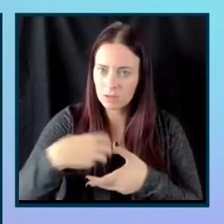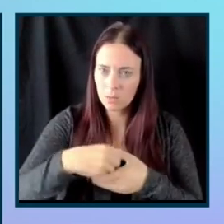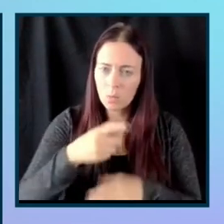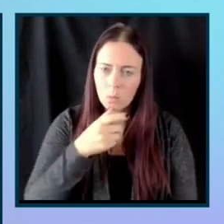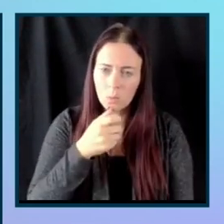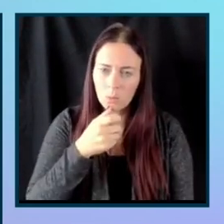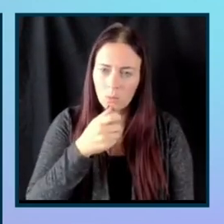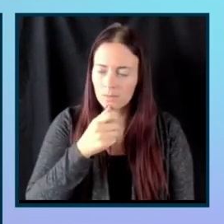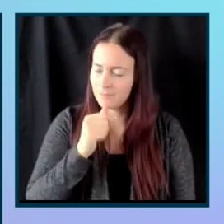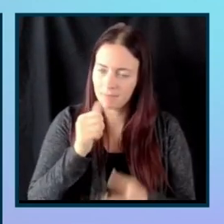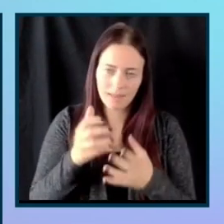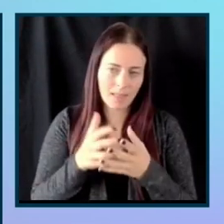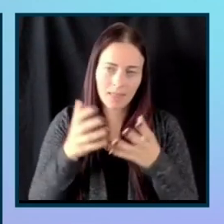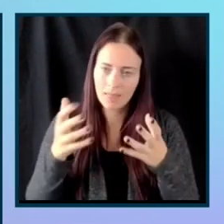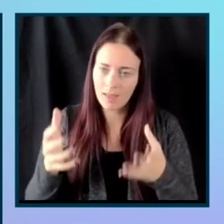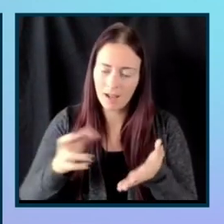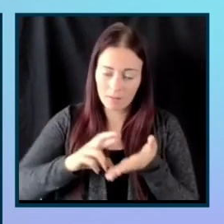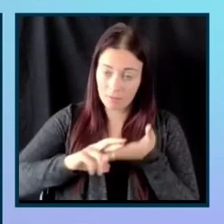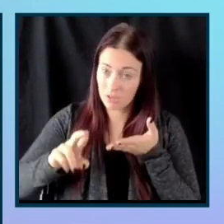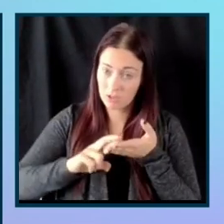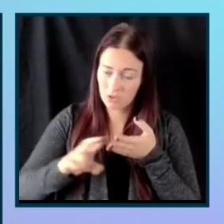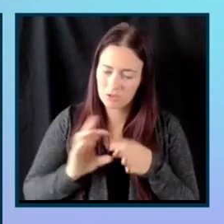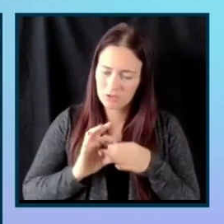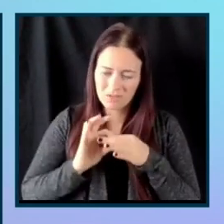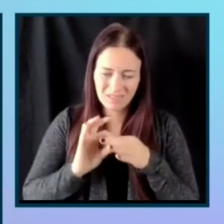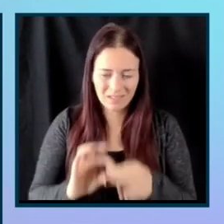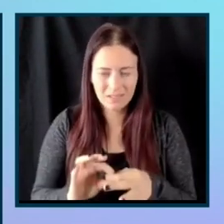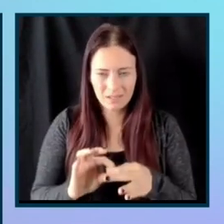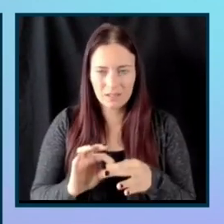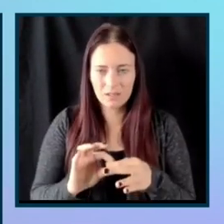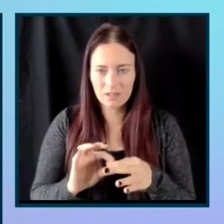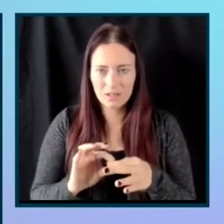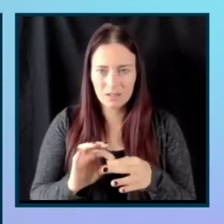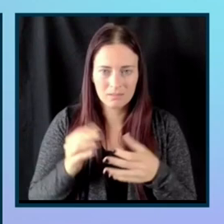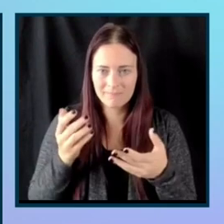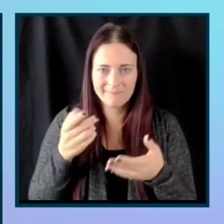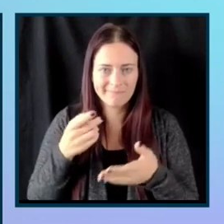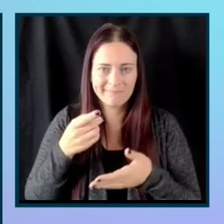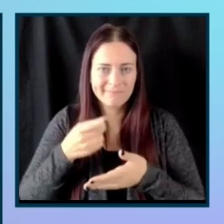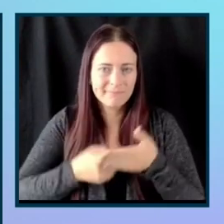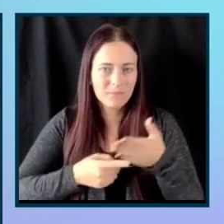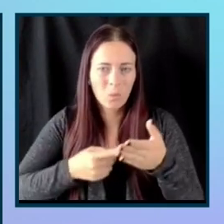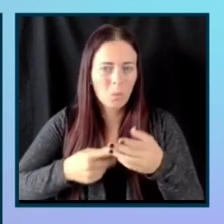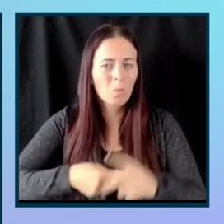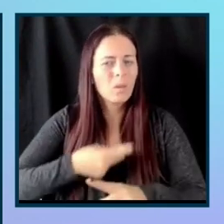into really like what types of